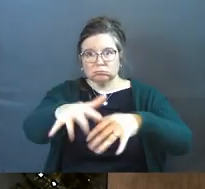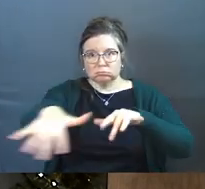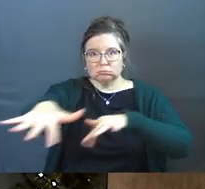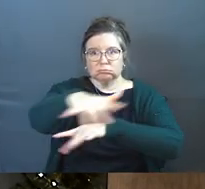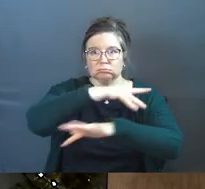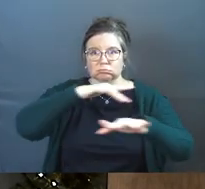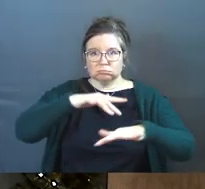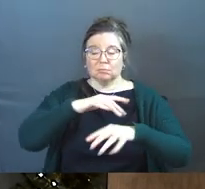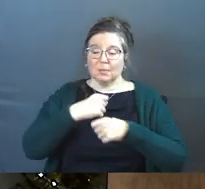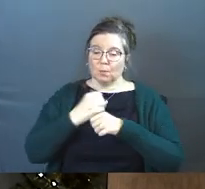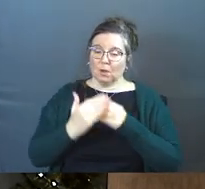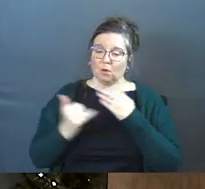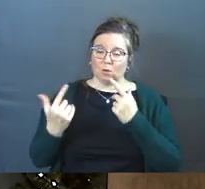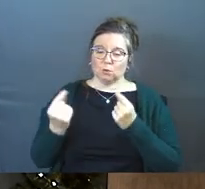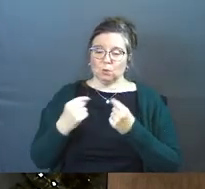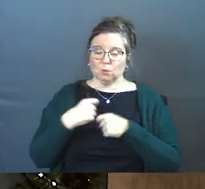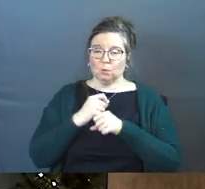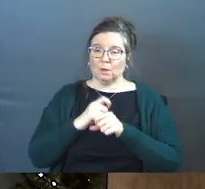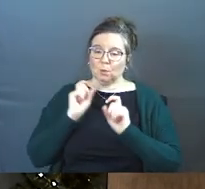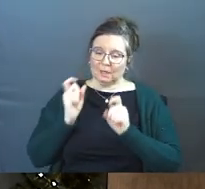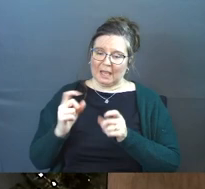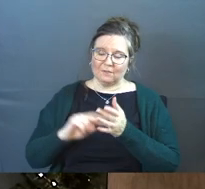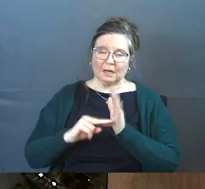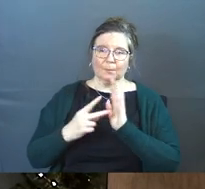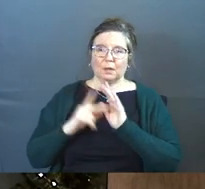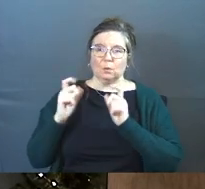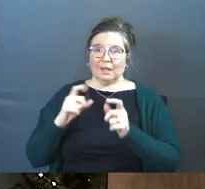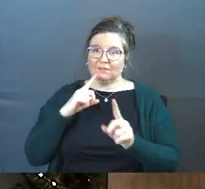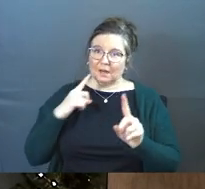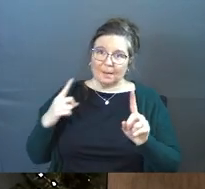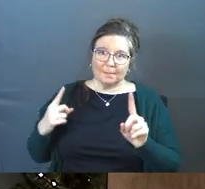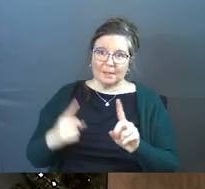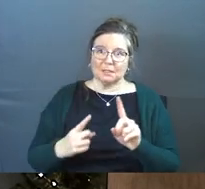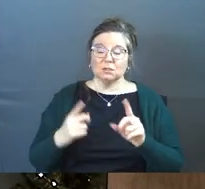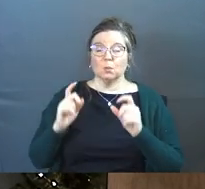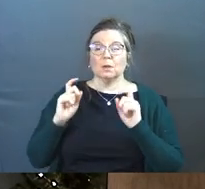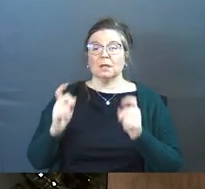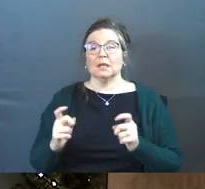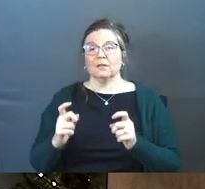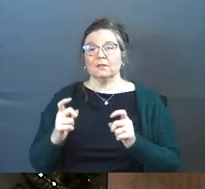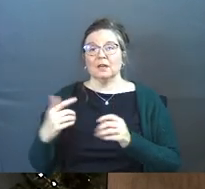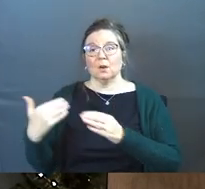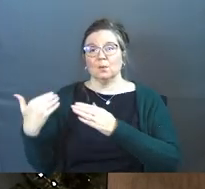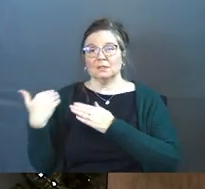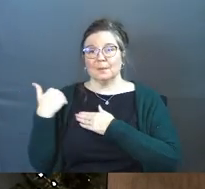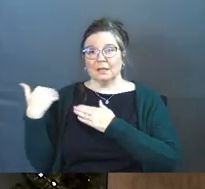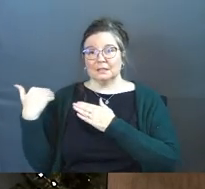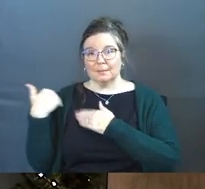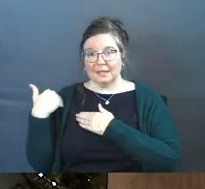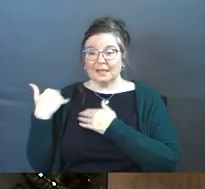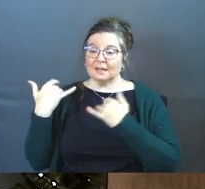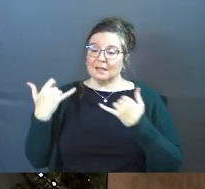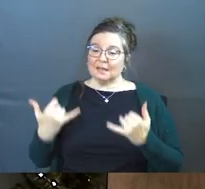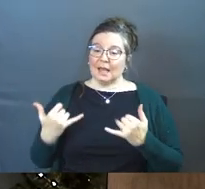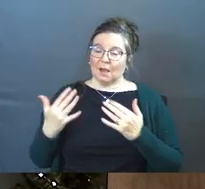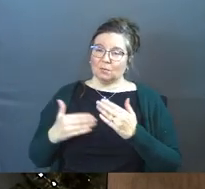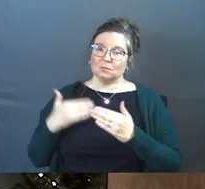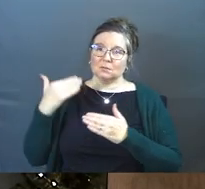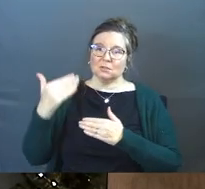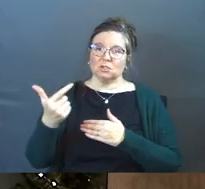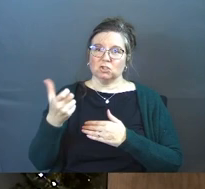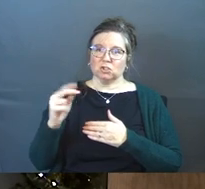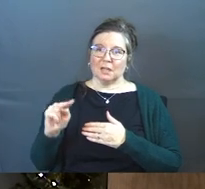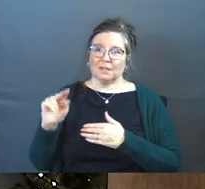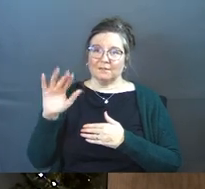over creation. We were given a purpose. We were given a mission. And we were given a responsibility. Now jump ahead to